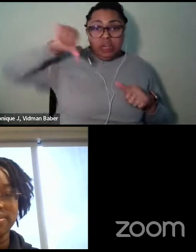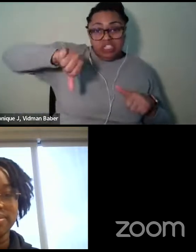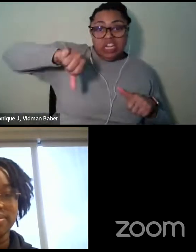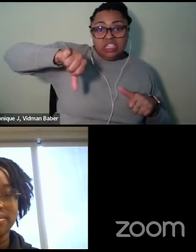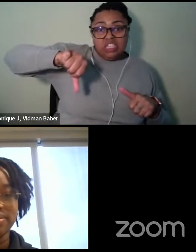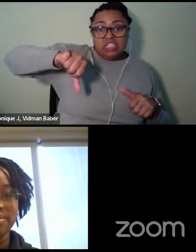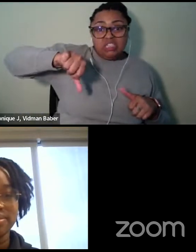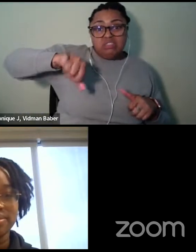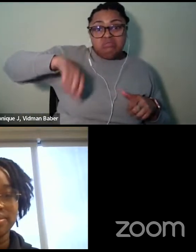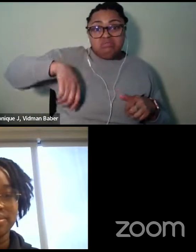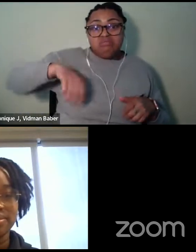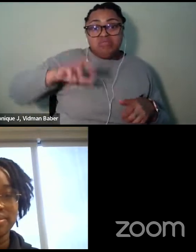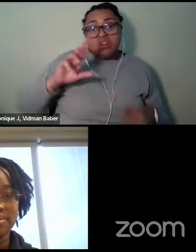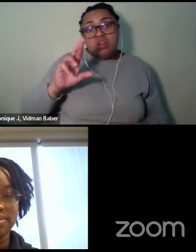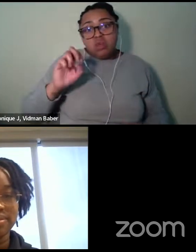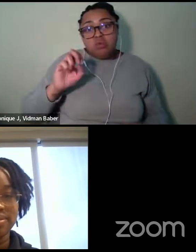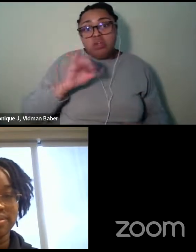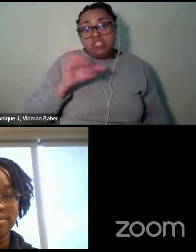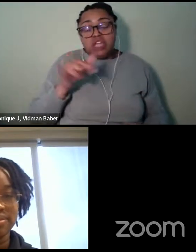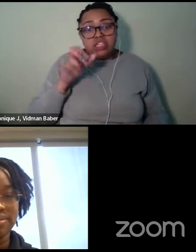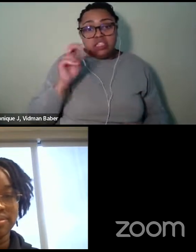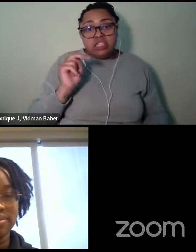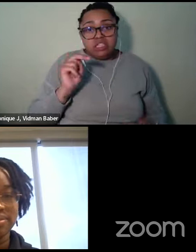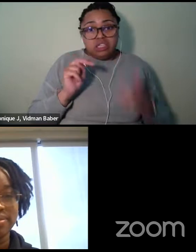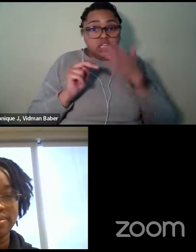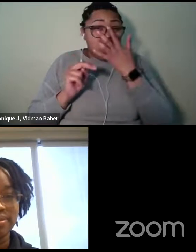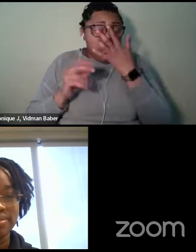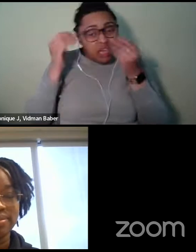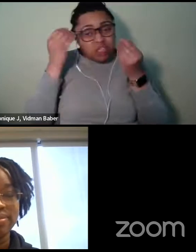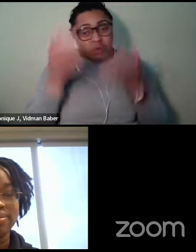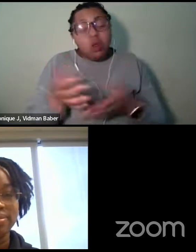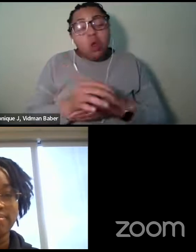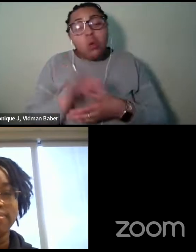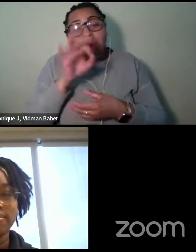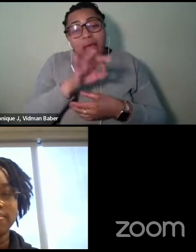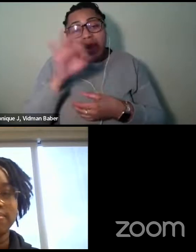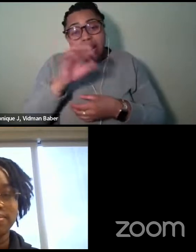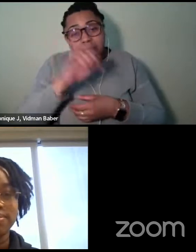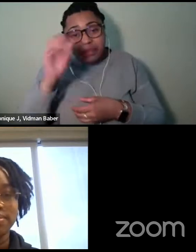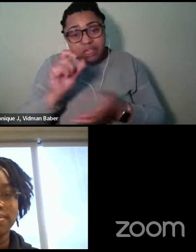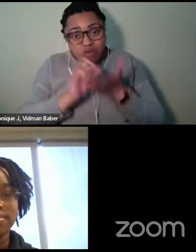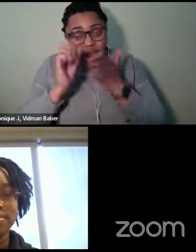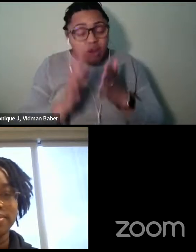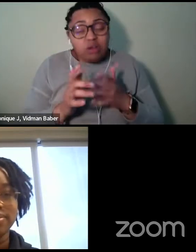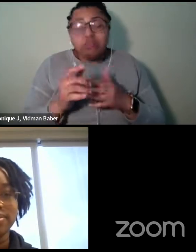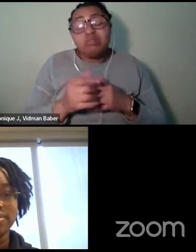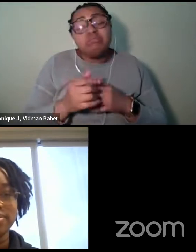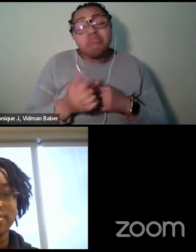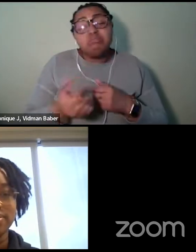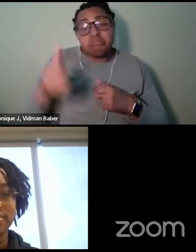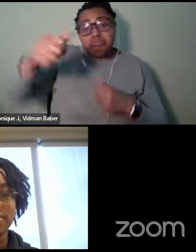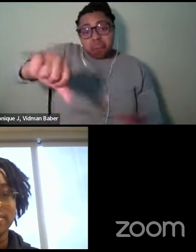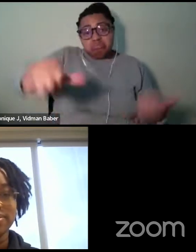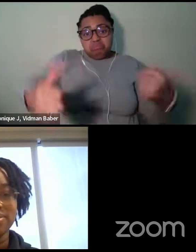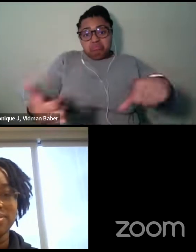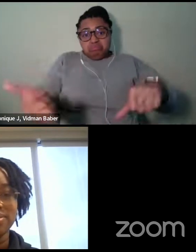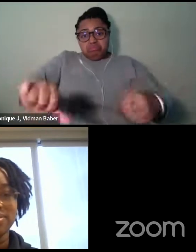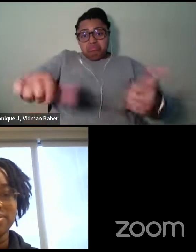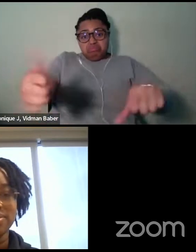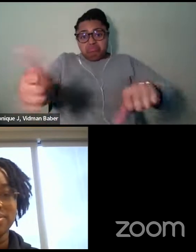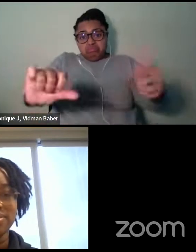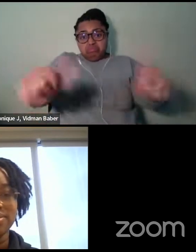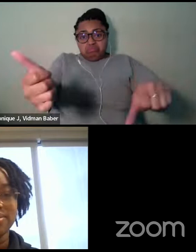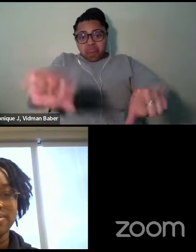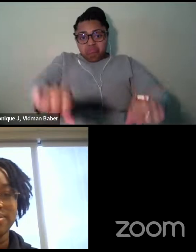you're going to get rejected and you might end up getting rejected a lot, especially as you start out and you begin to develop your